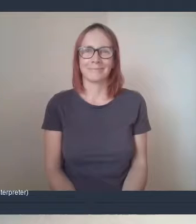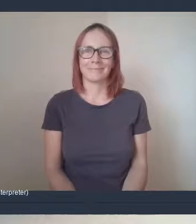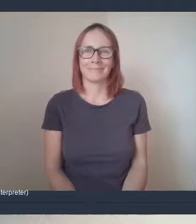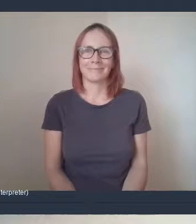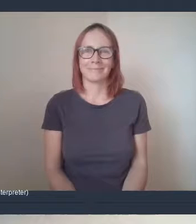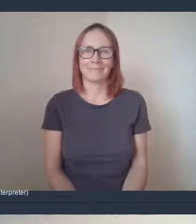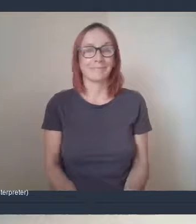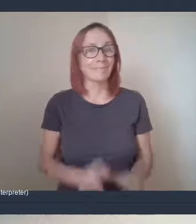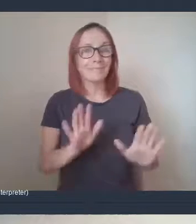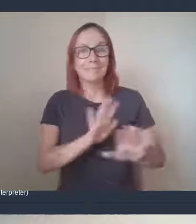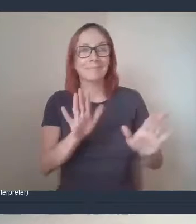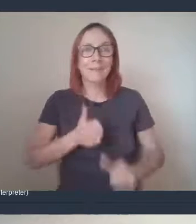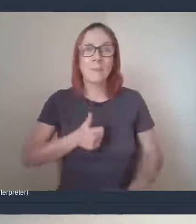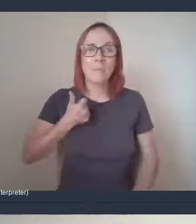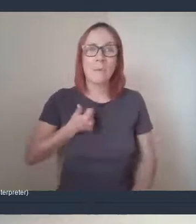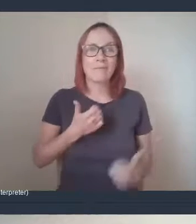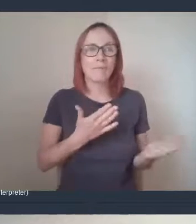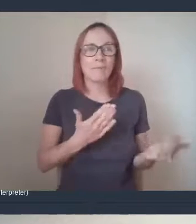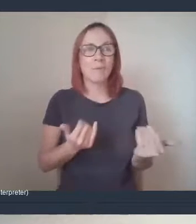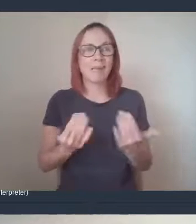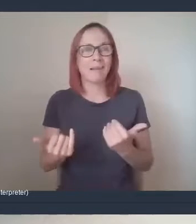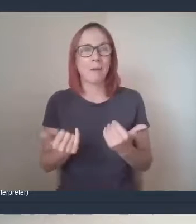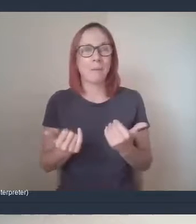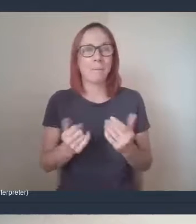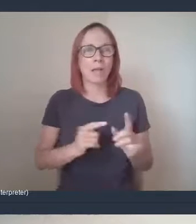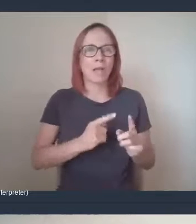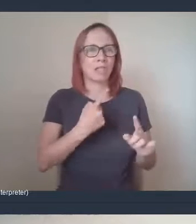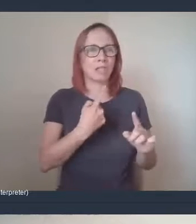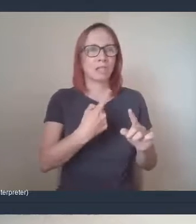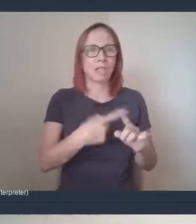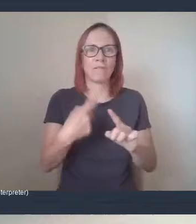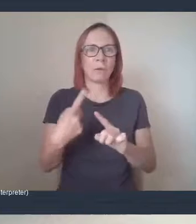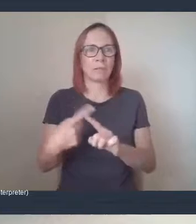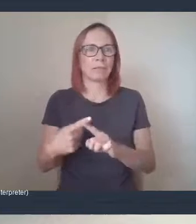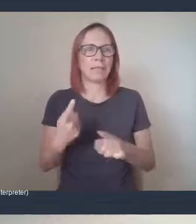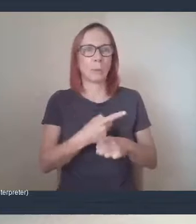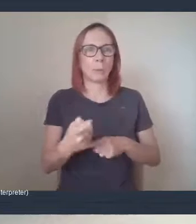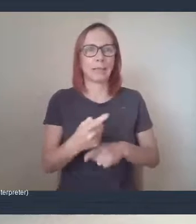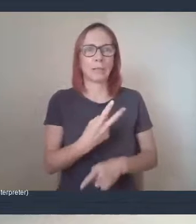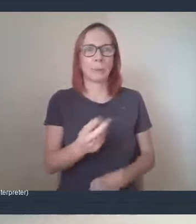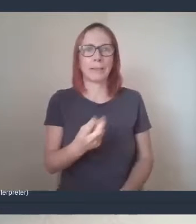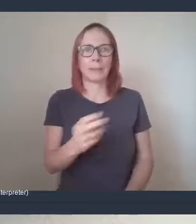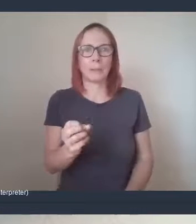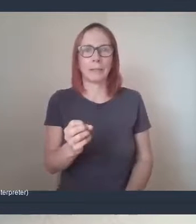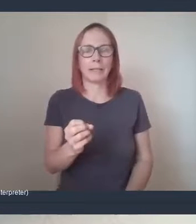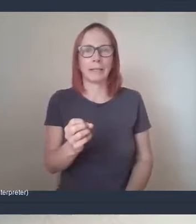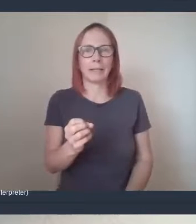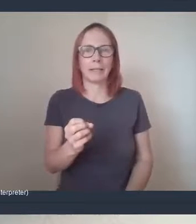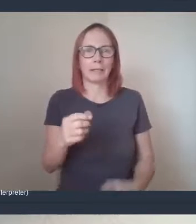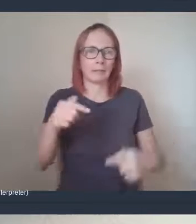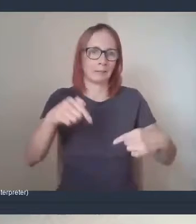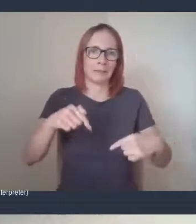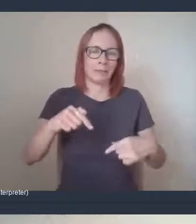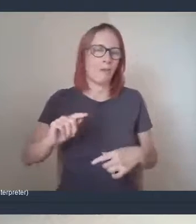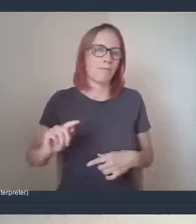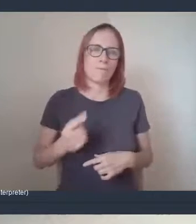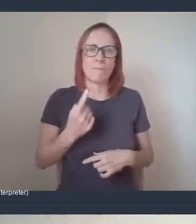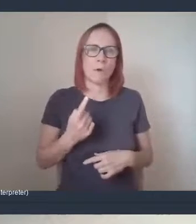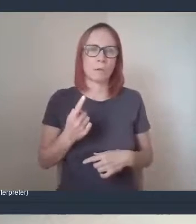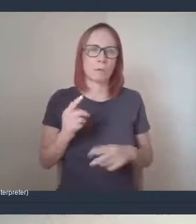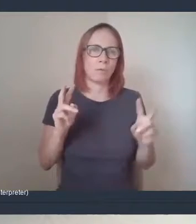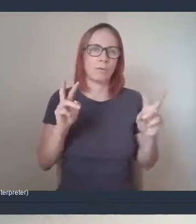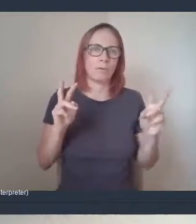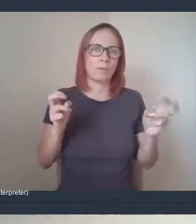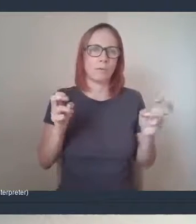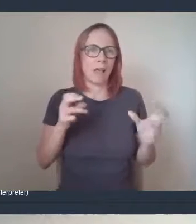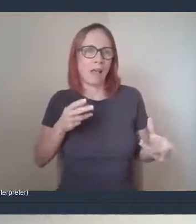Morning and welcome to Diversity Week 2020. We're here for the first of our Let's Chat interviews with